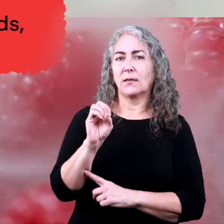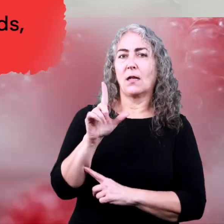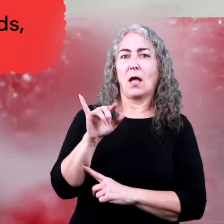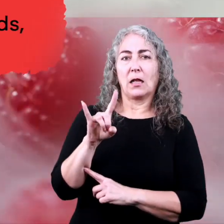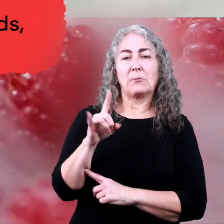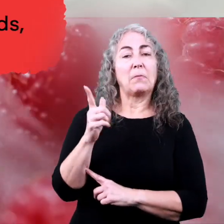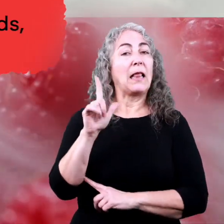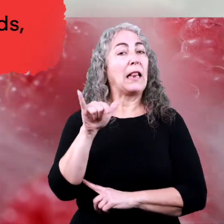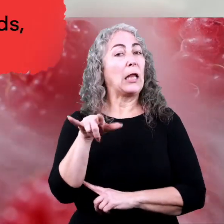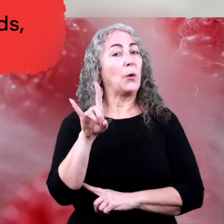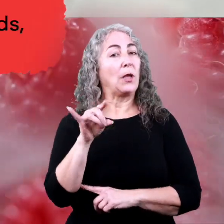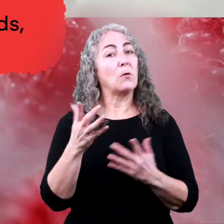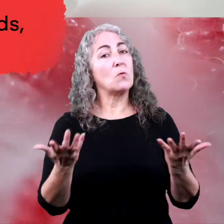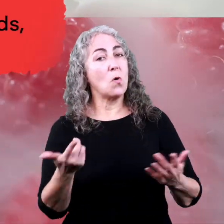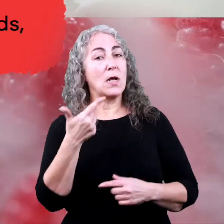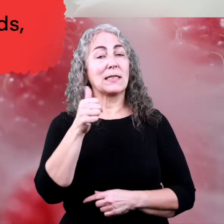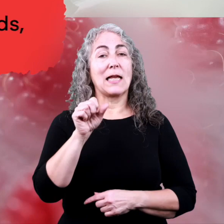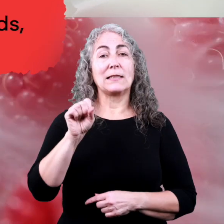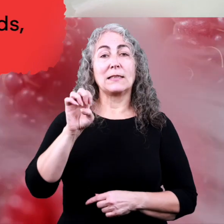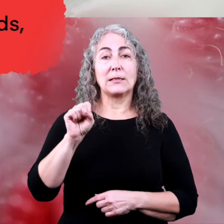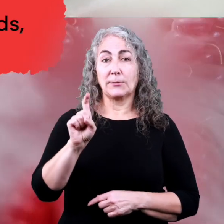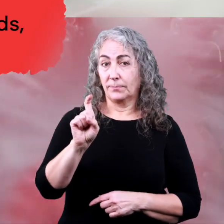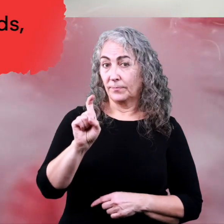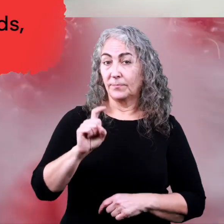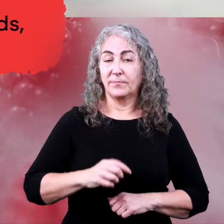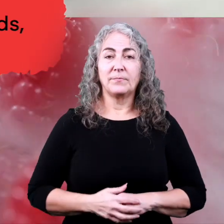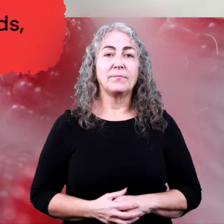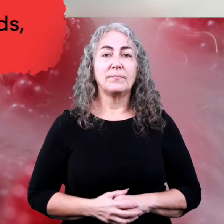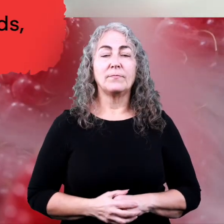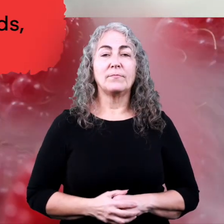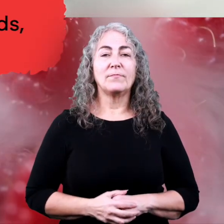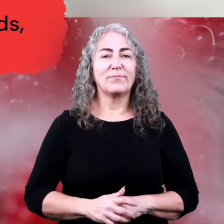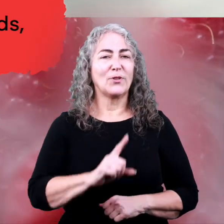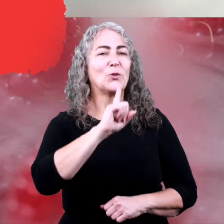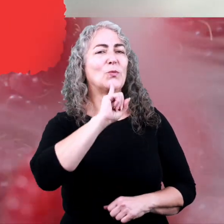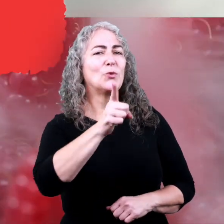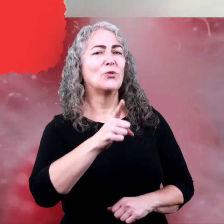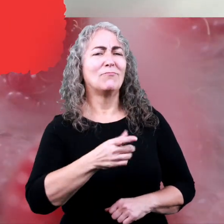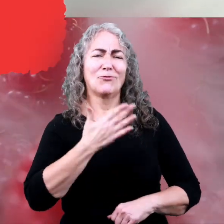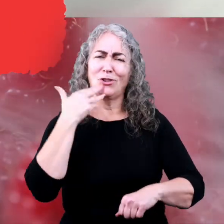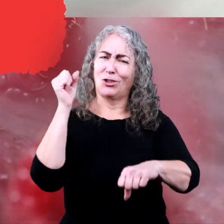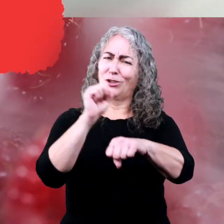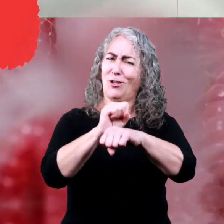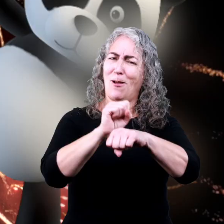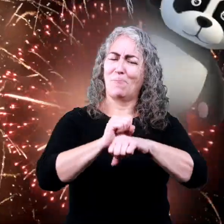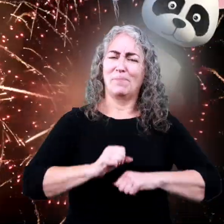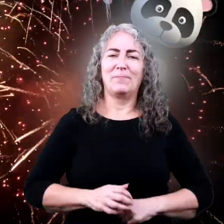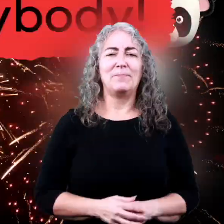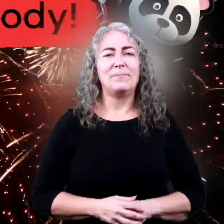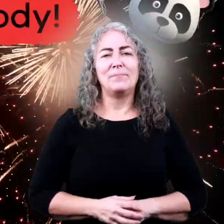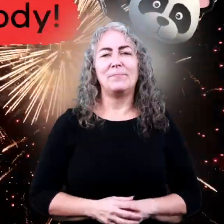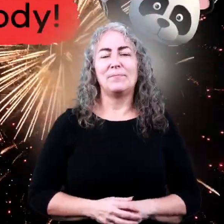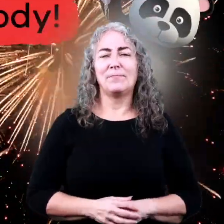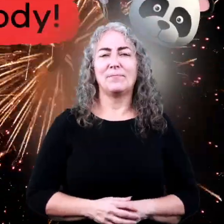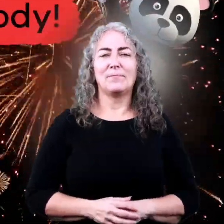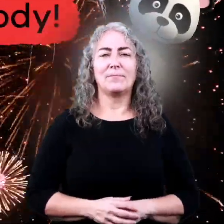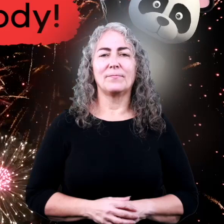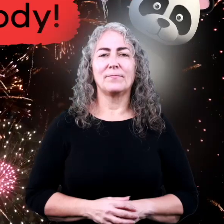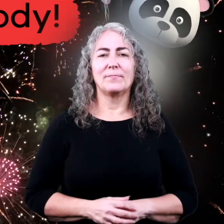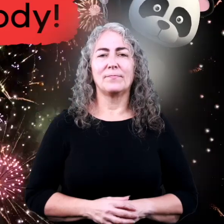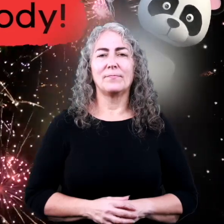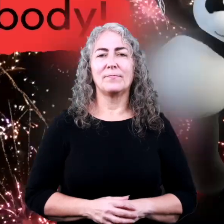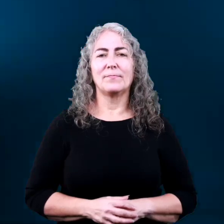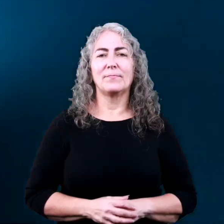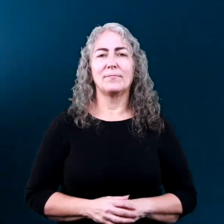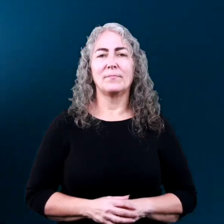be solids, liquids, or gases That's true Great work, everybody